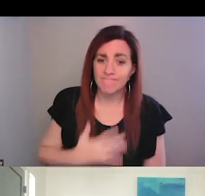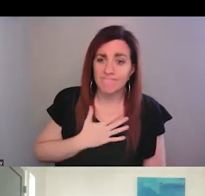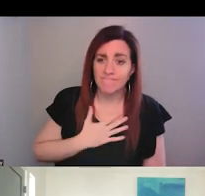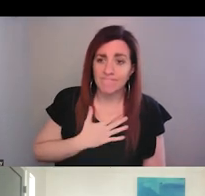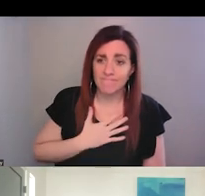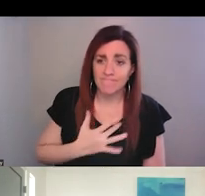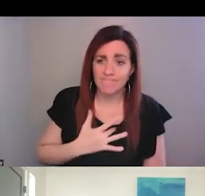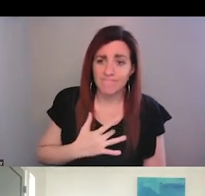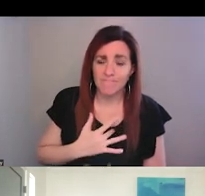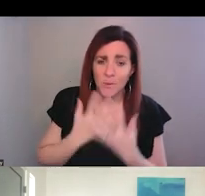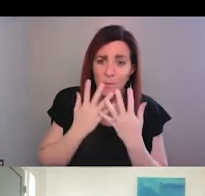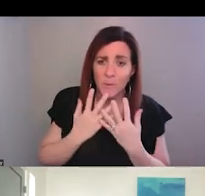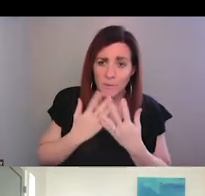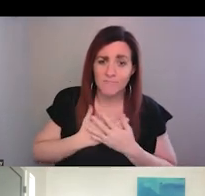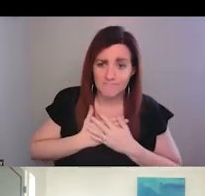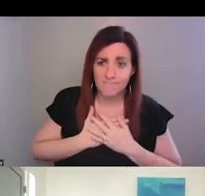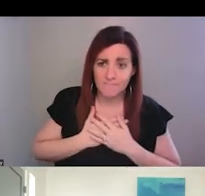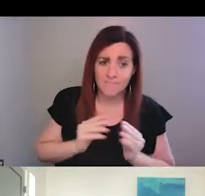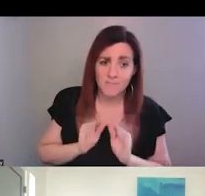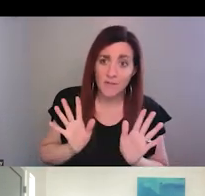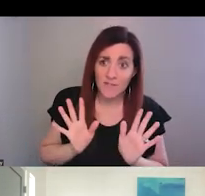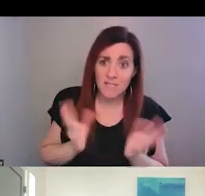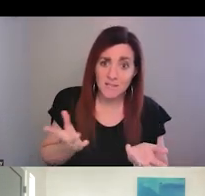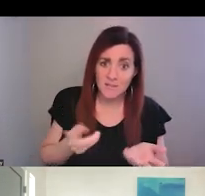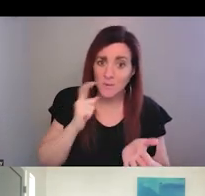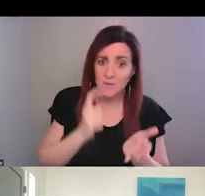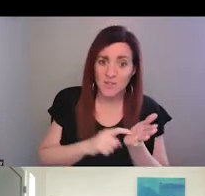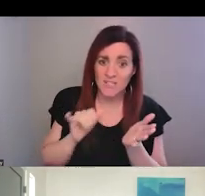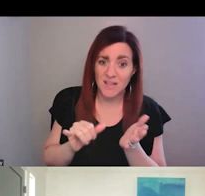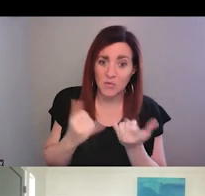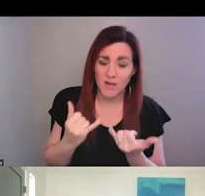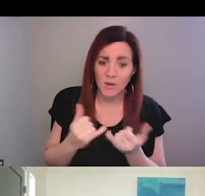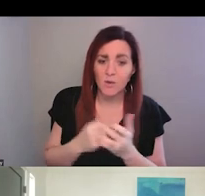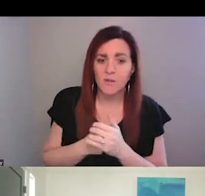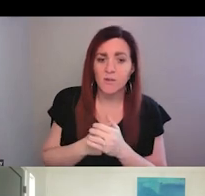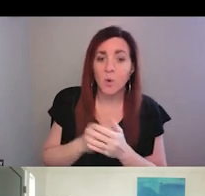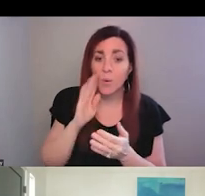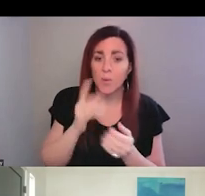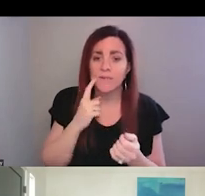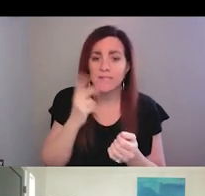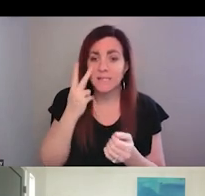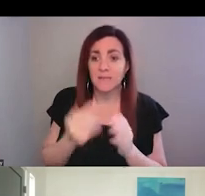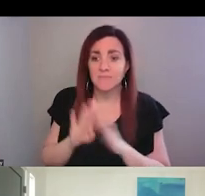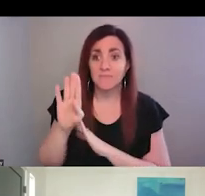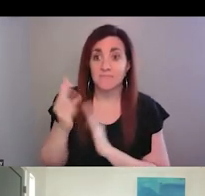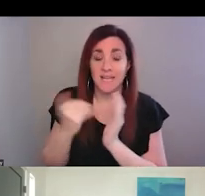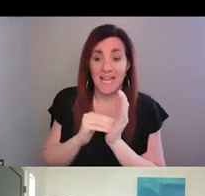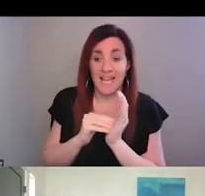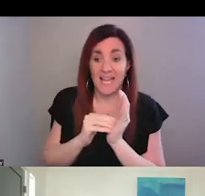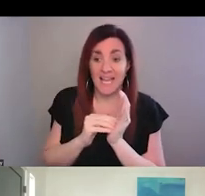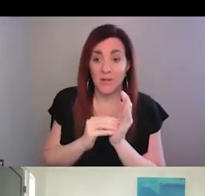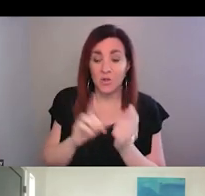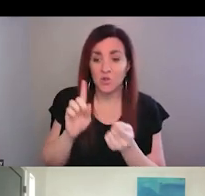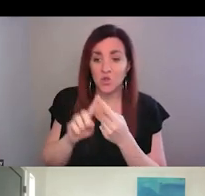um, obviously. So that's what we're seeing a little bit of right now. We'll see another spike if it holds true in prompt